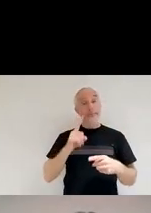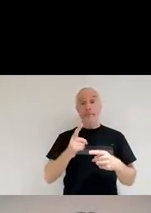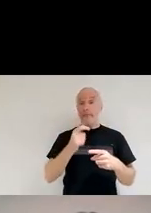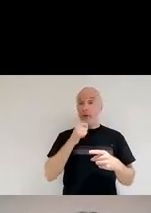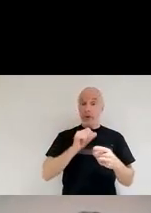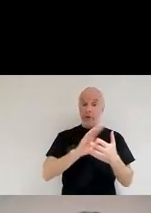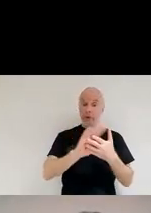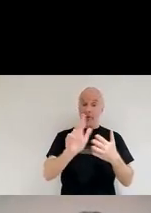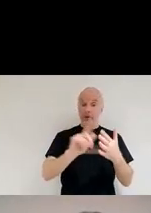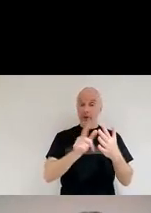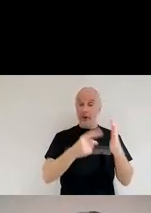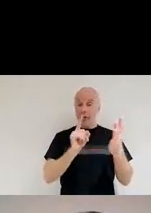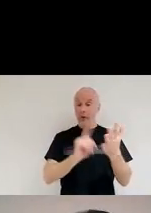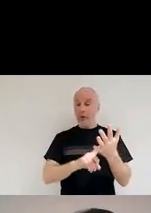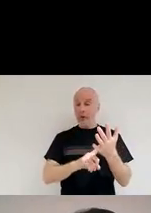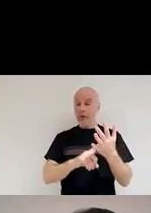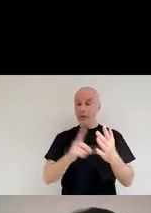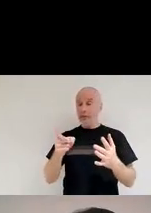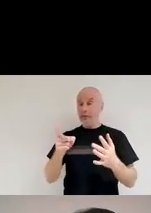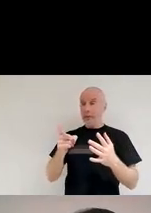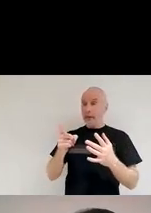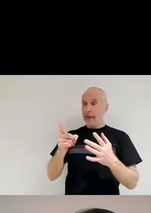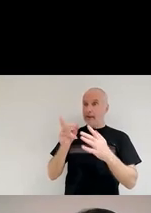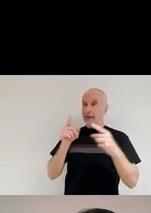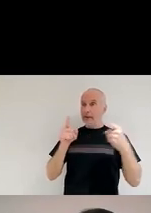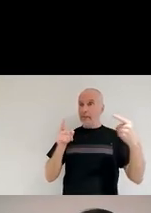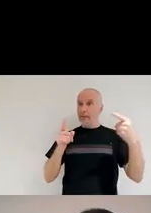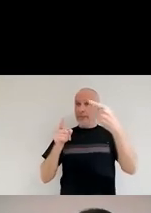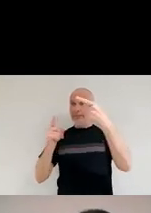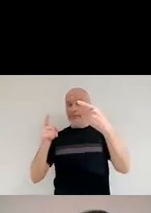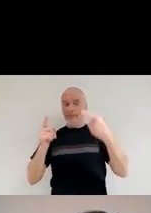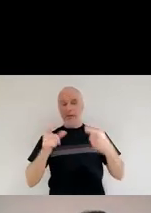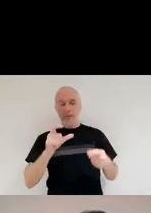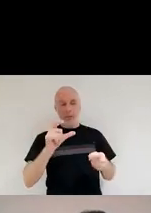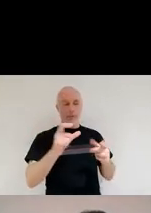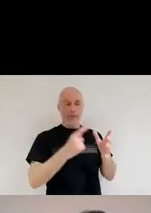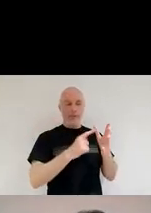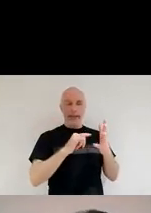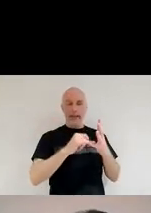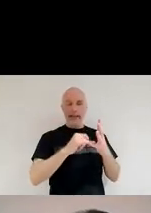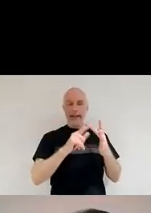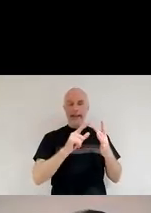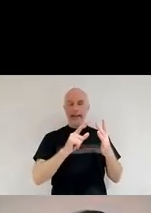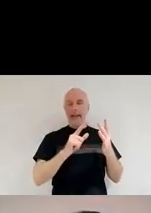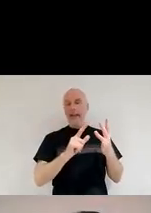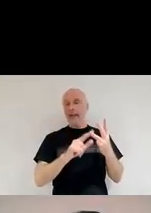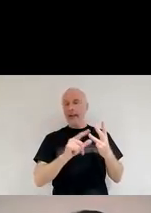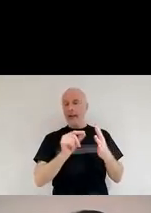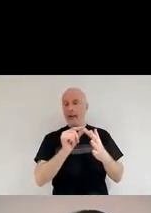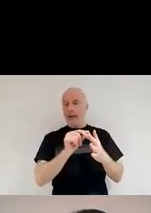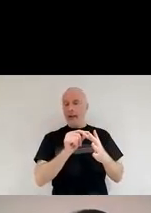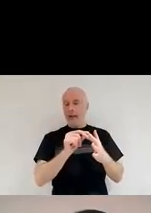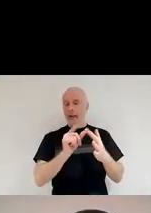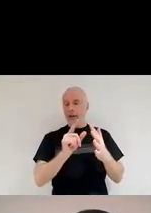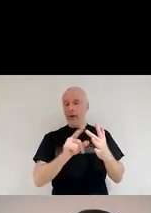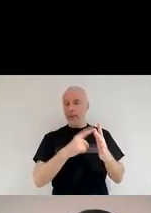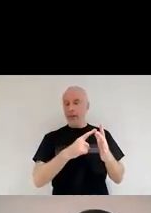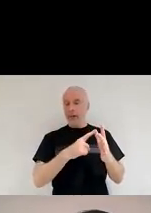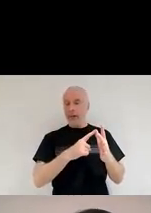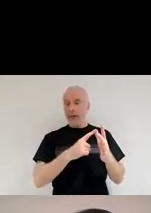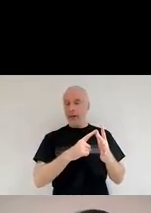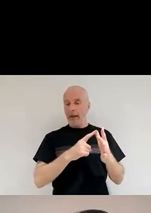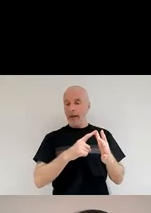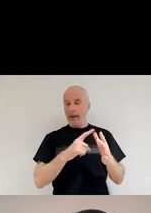to the supernova here, which is called Cassiopeia. And for the surprise of a lot of people,